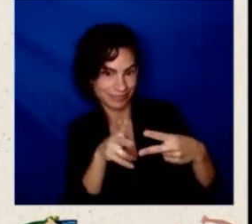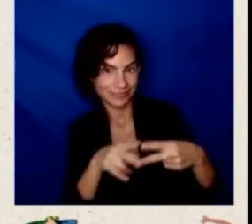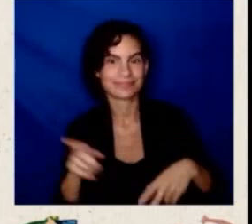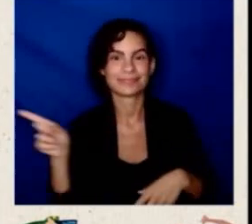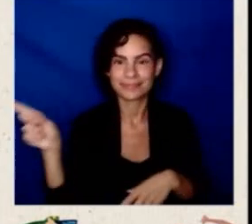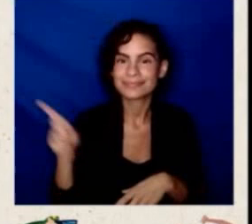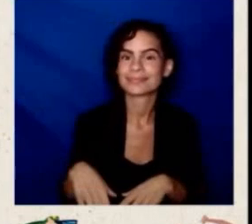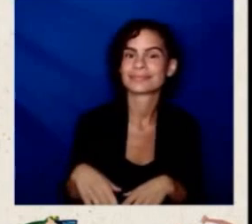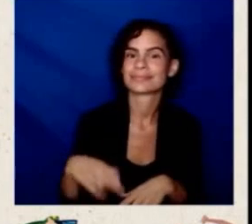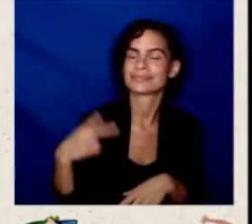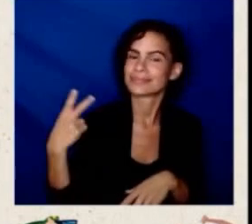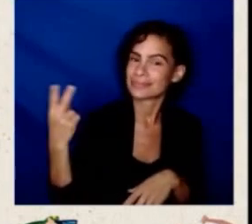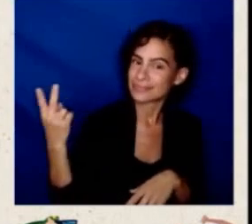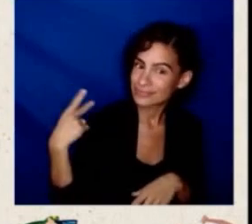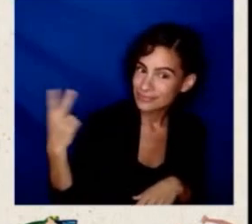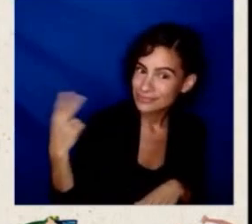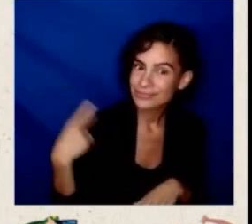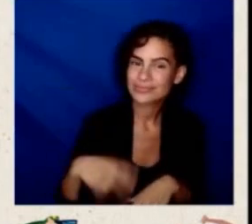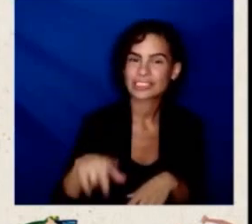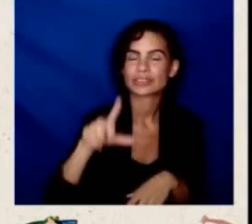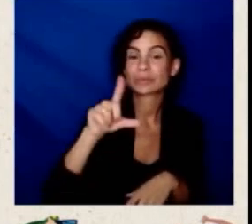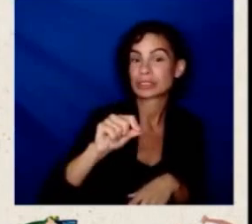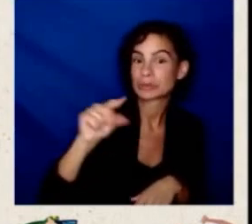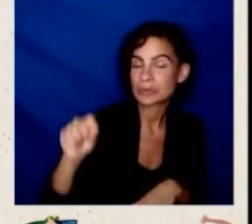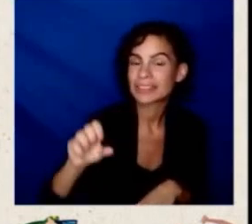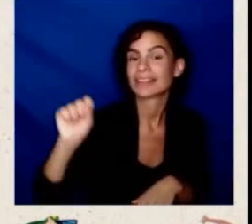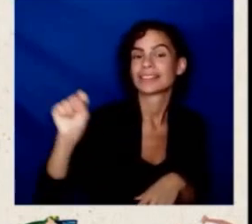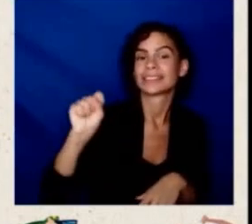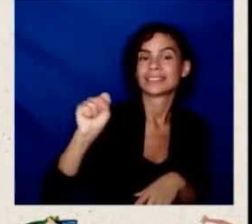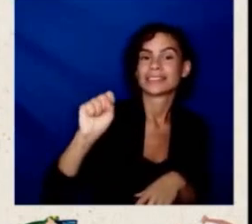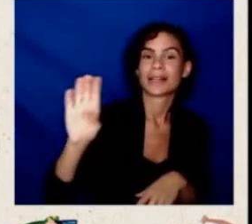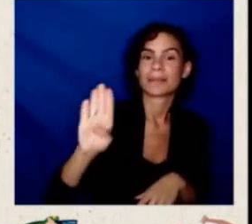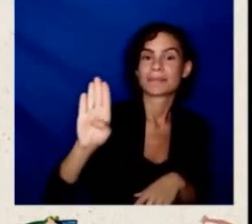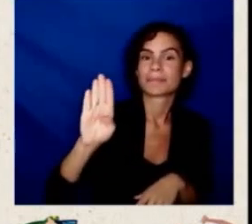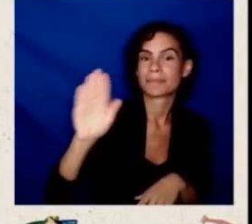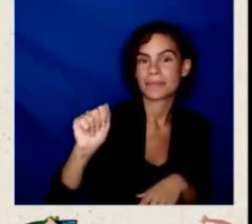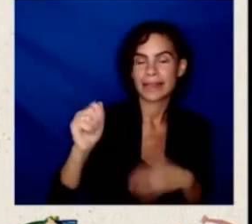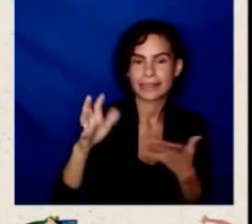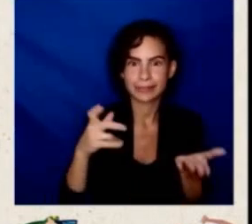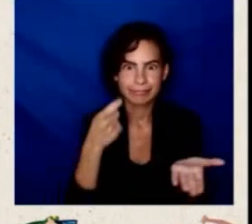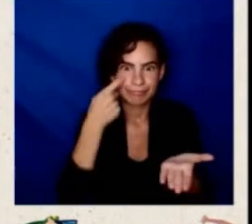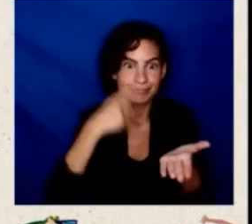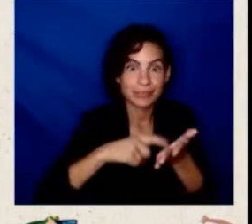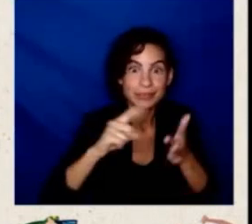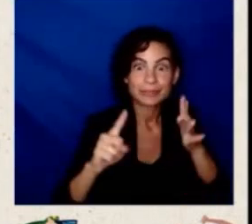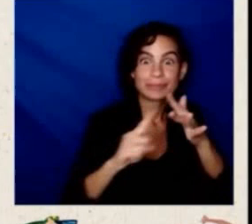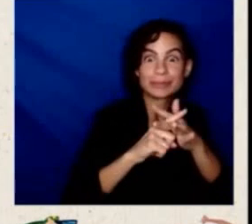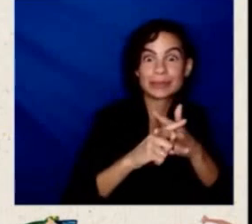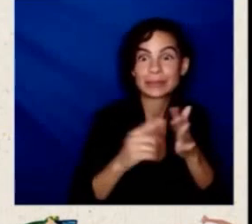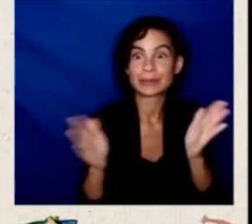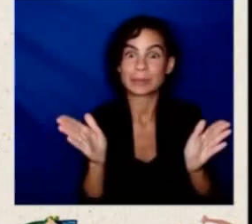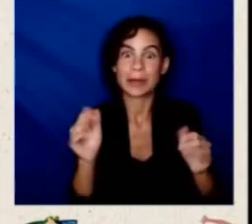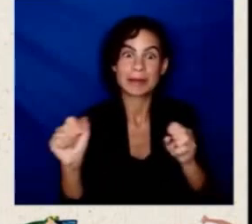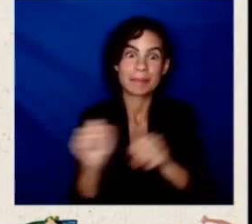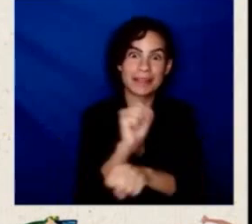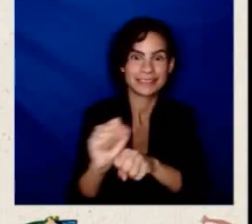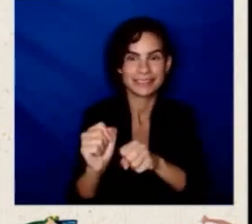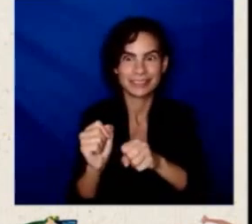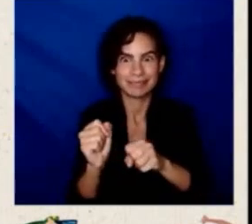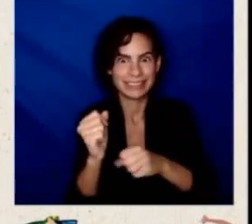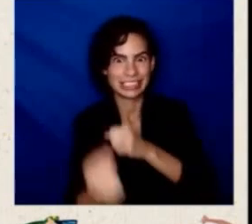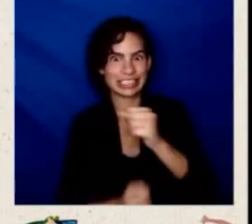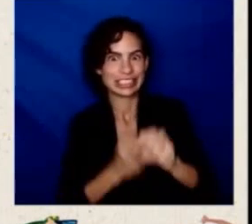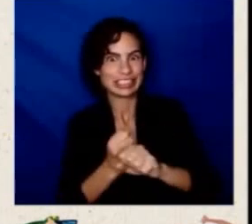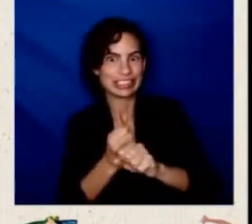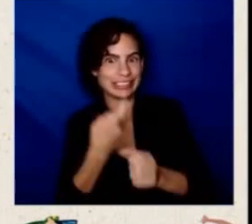Emerging Small Business of the Year or Person of the Year. We are the owners of Chucha's Red Tacos and the